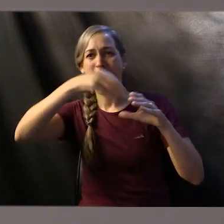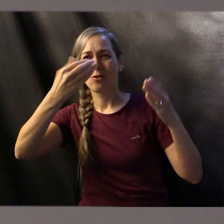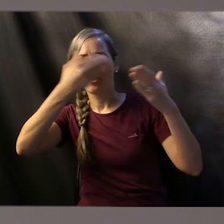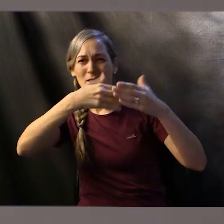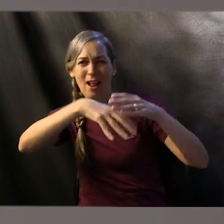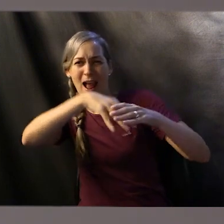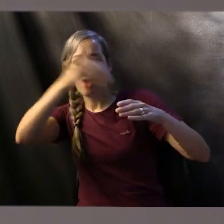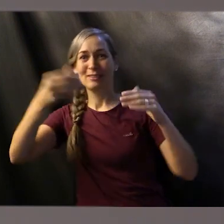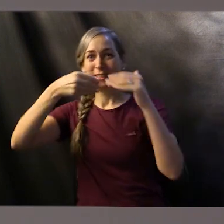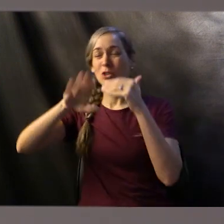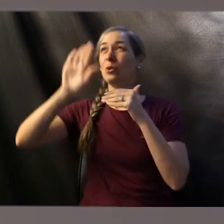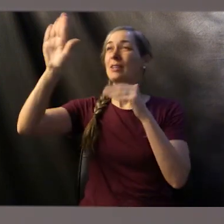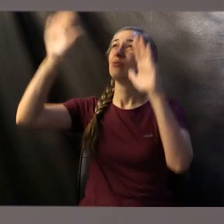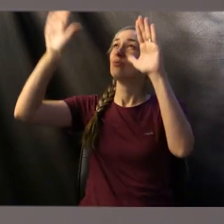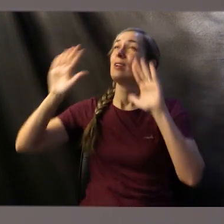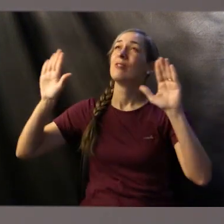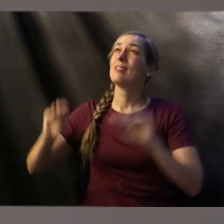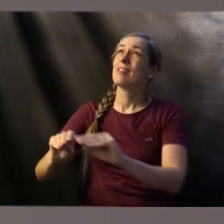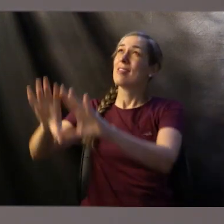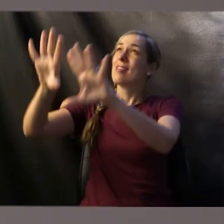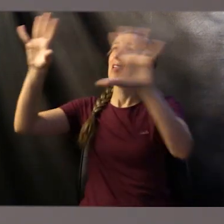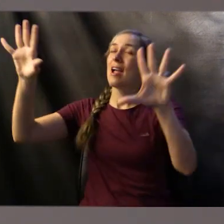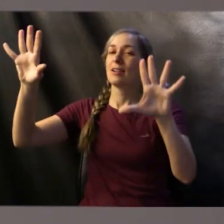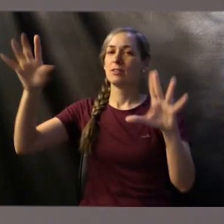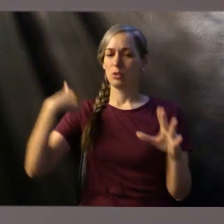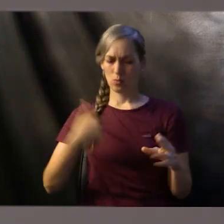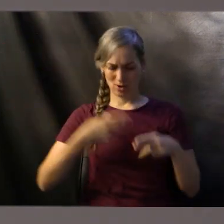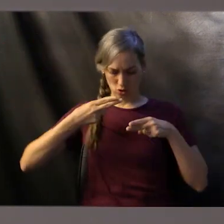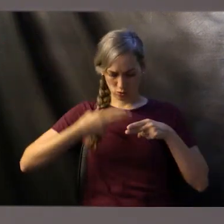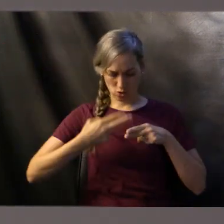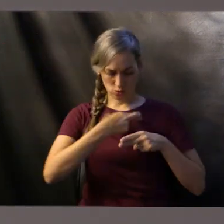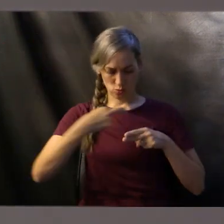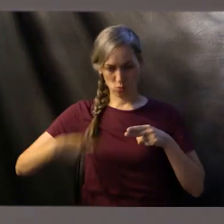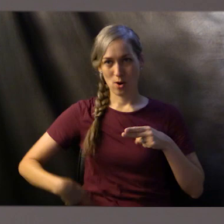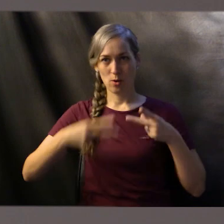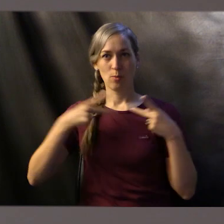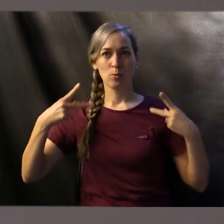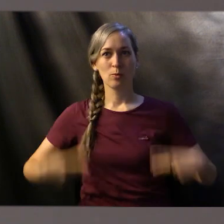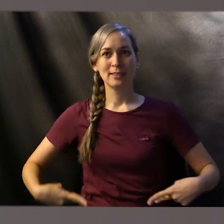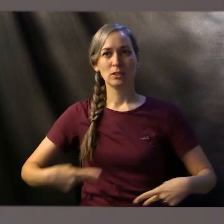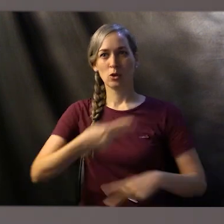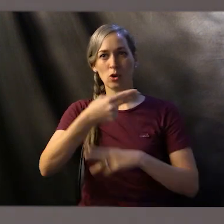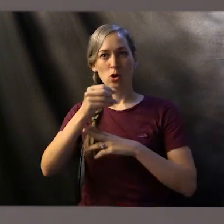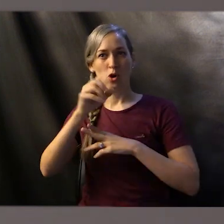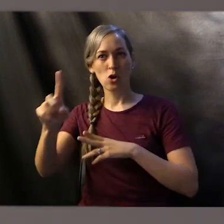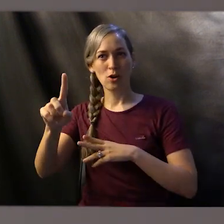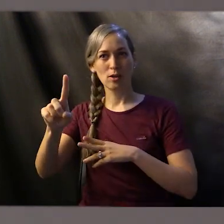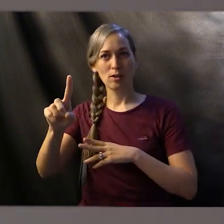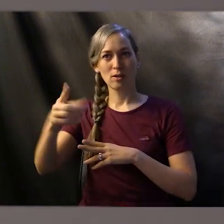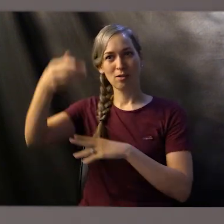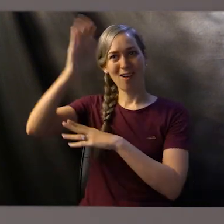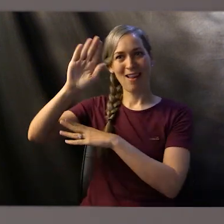He says that we are a chosen or a royal priesthood. We are God's priesthood. And a priesthood